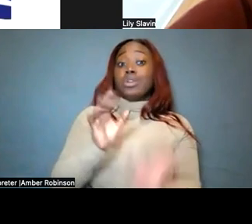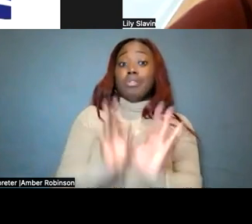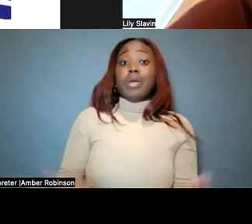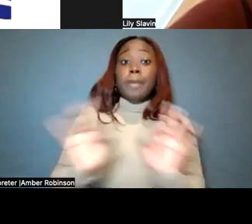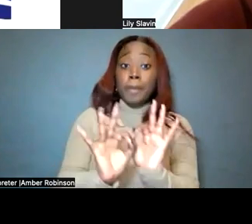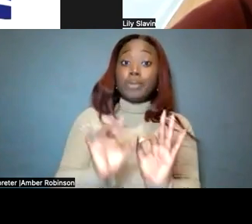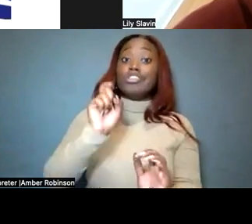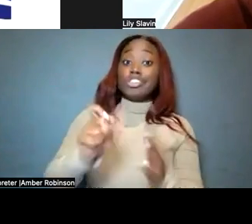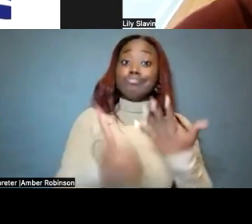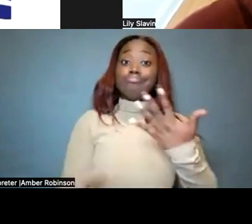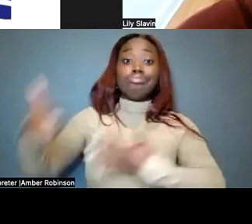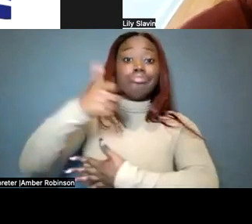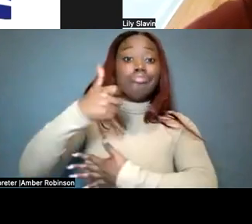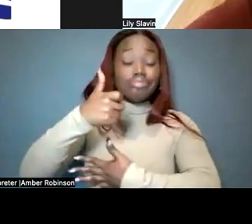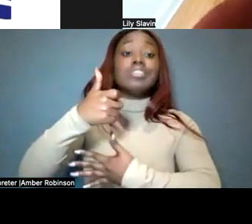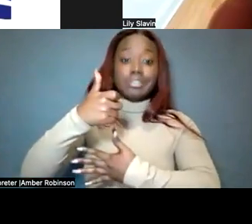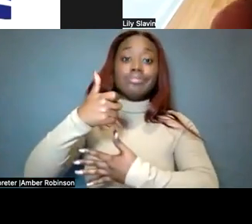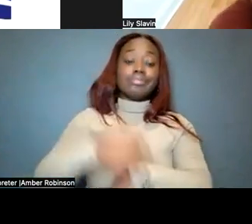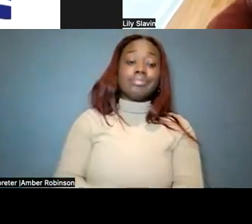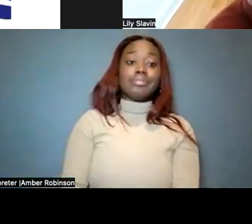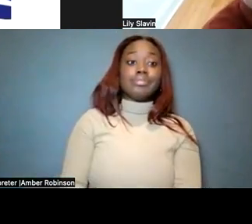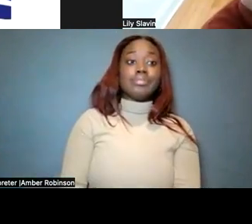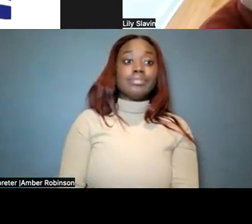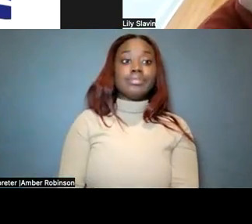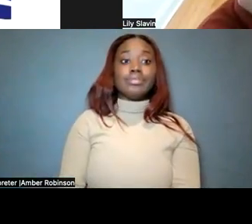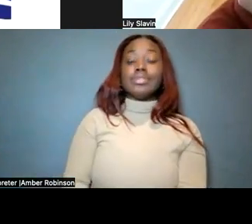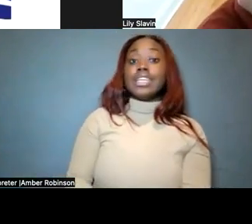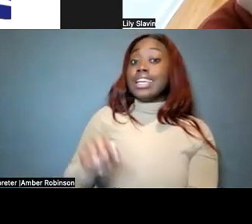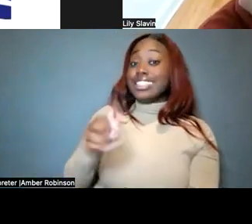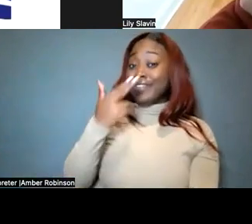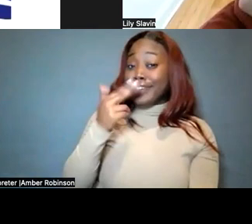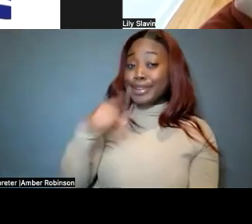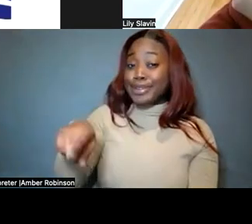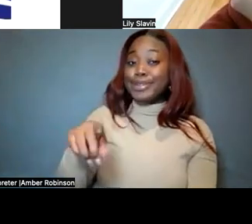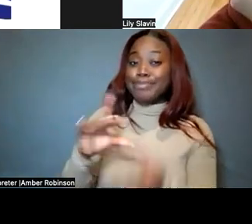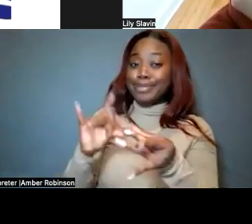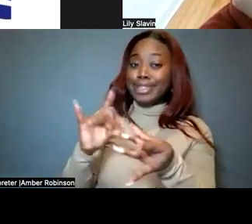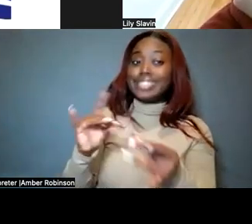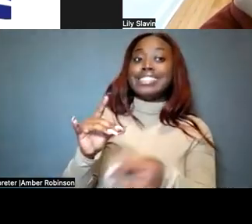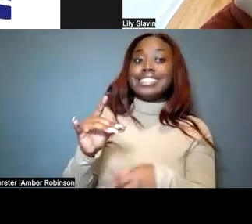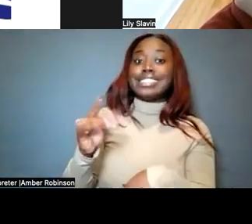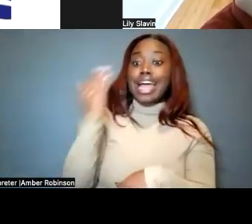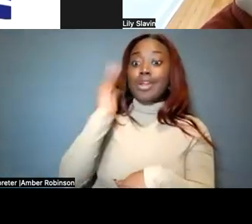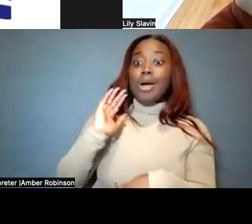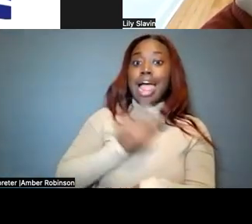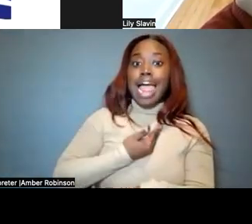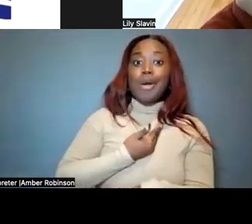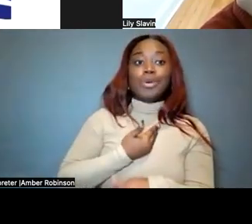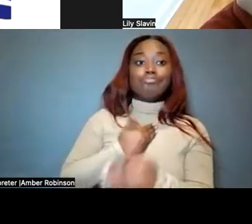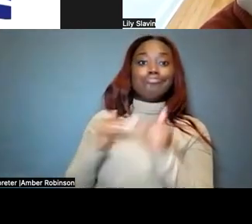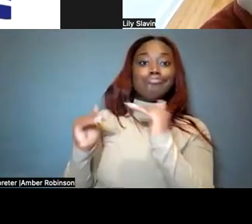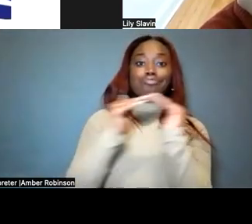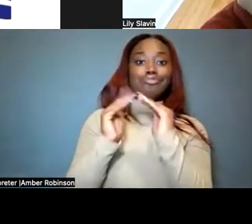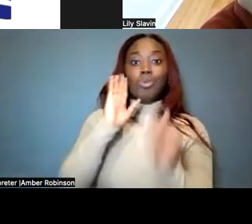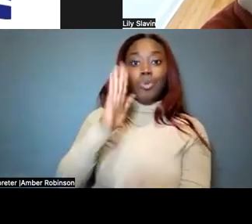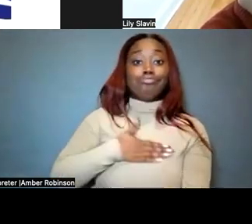It should be prioritized as well. Well, it is funny that you say that, because and and I know that our our colleagues will admit